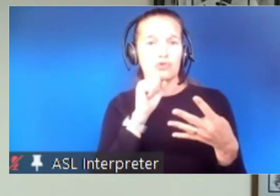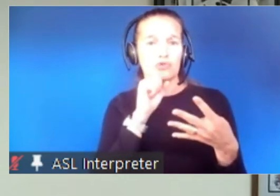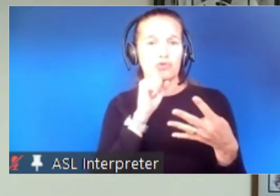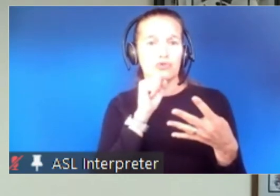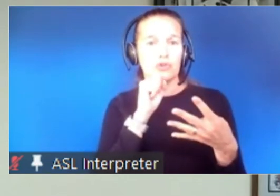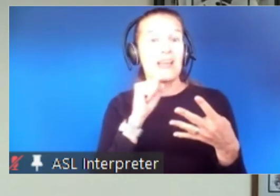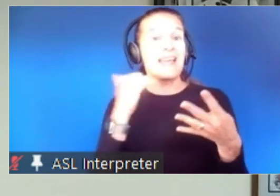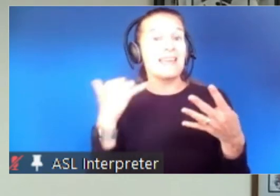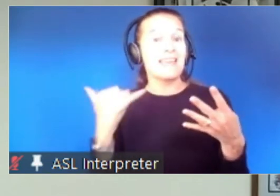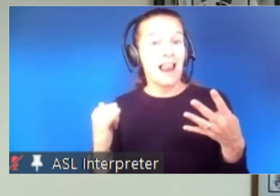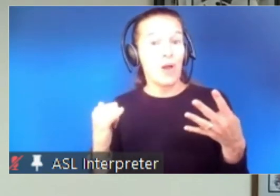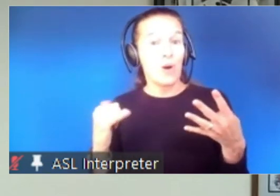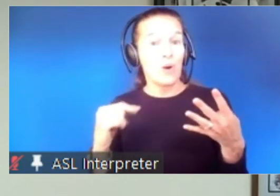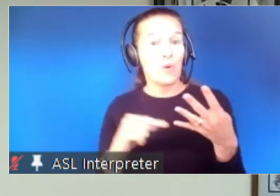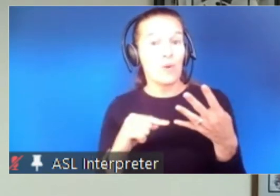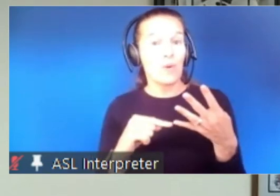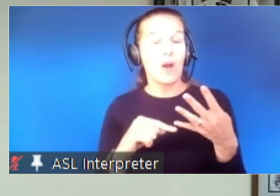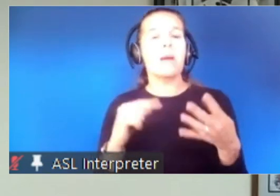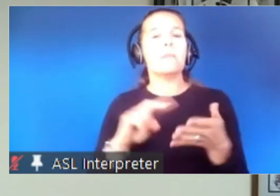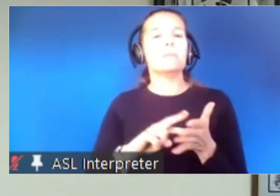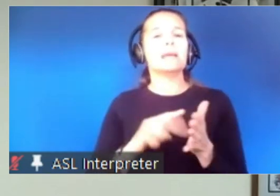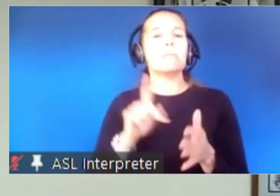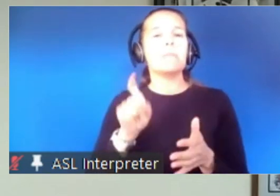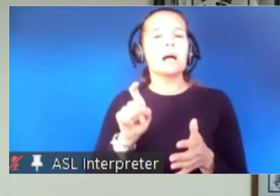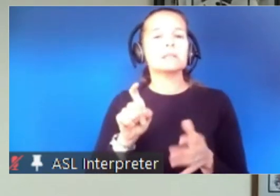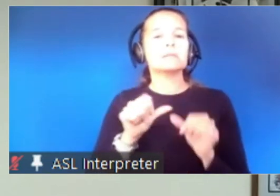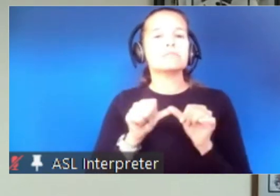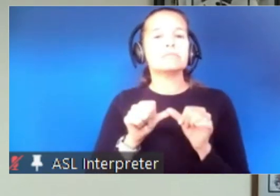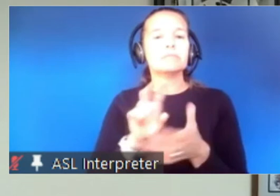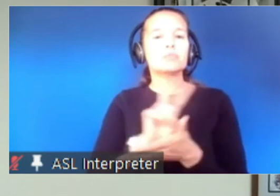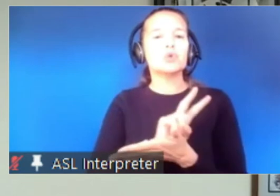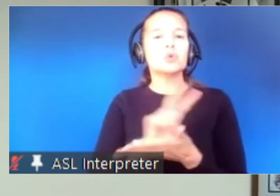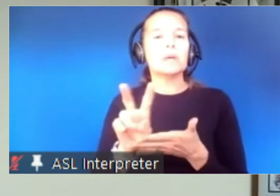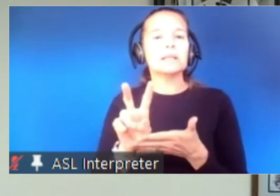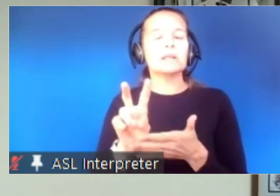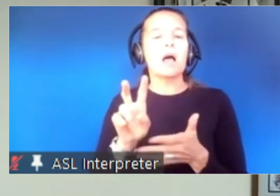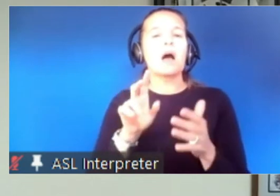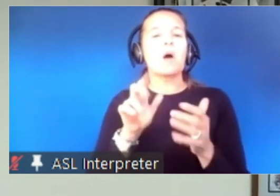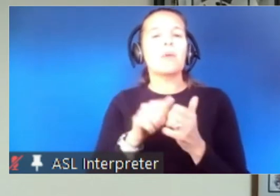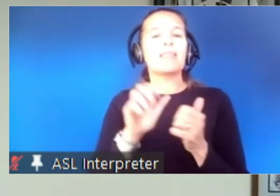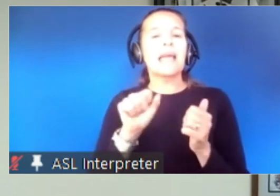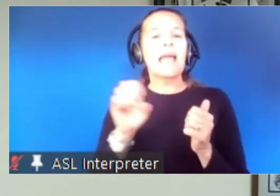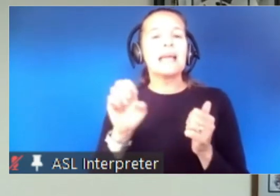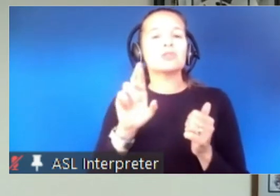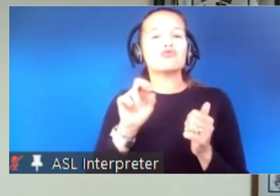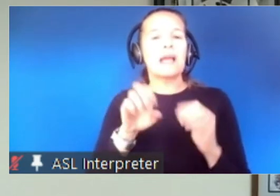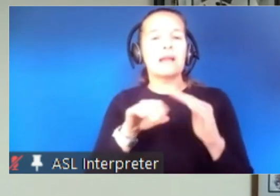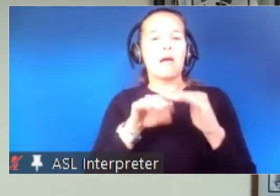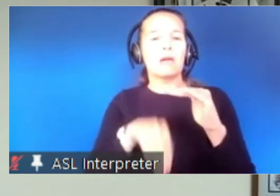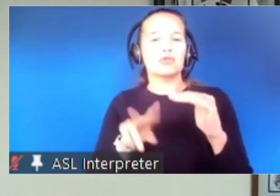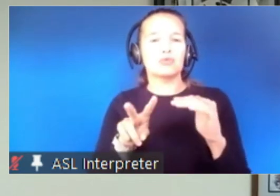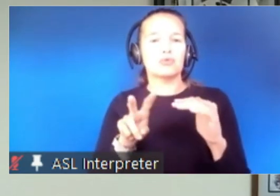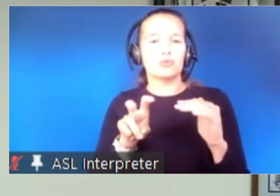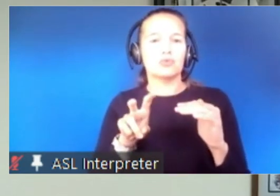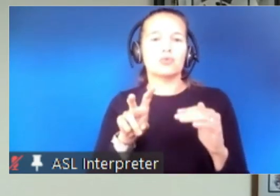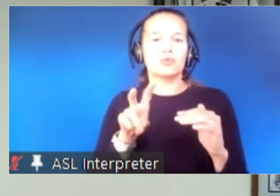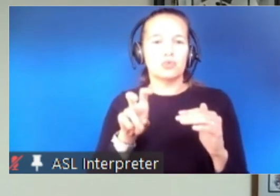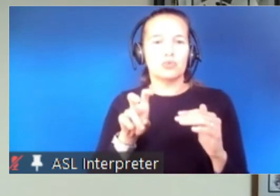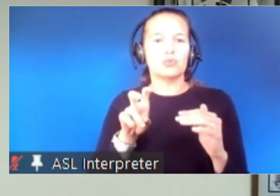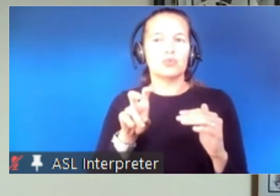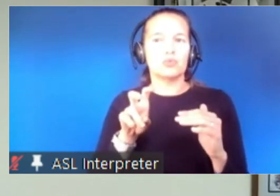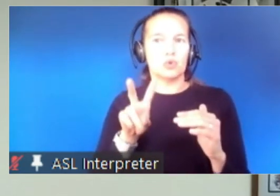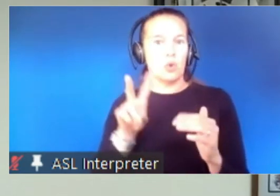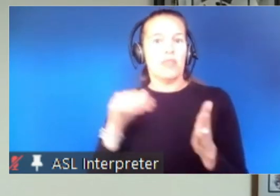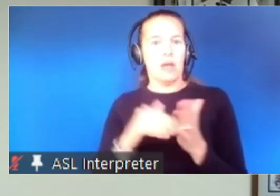need two weeks of a case rate less than two per hundred thousand or in our case less